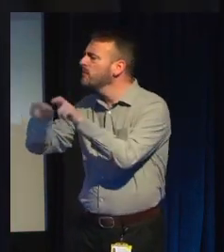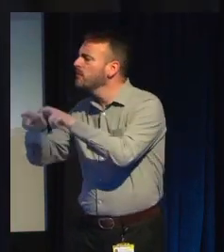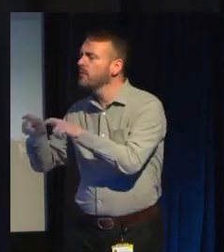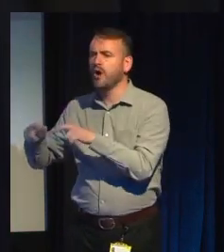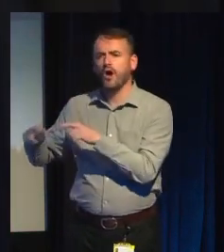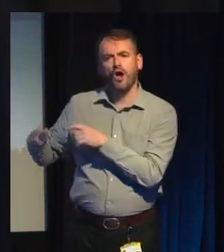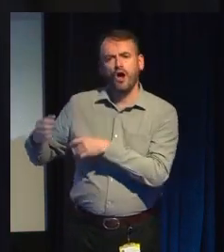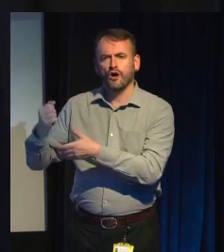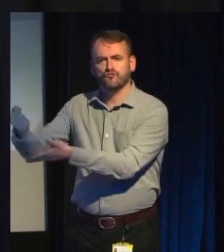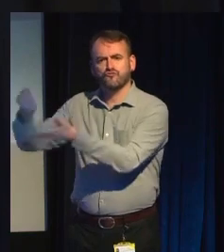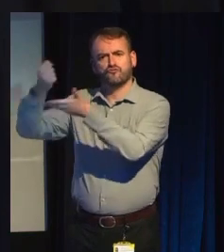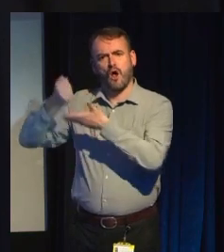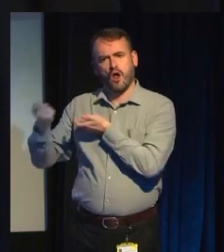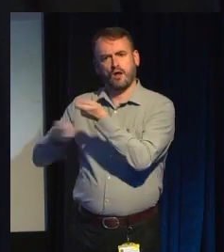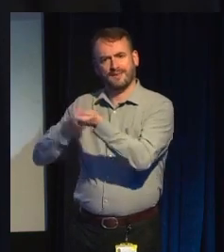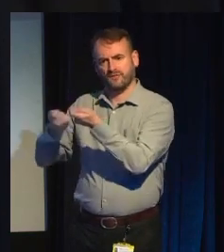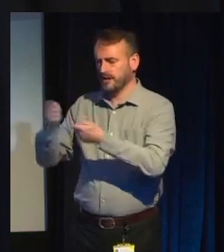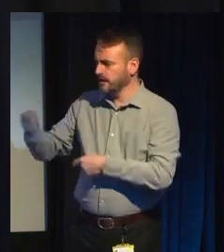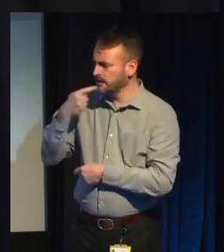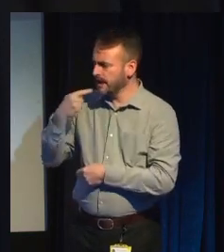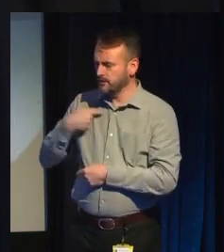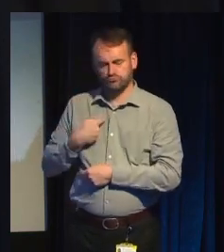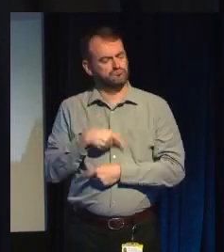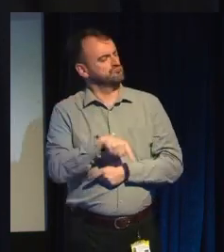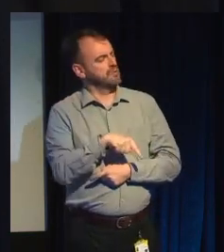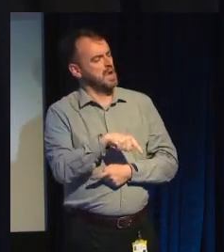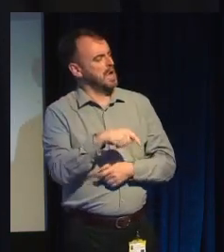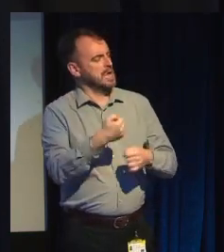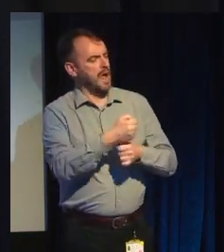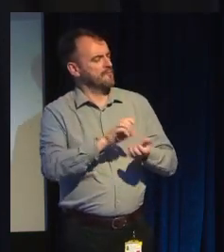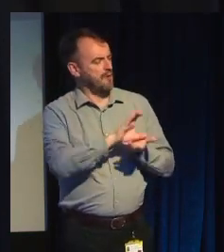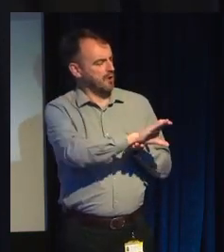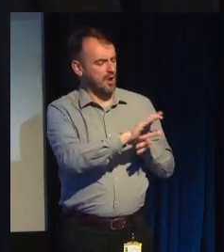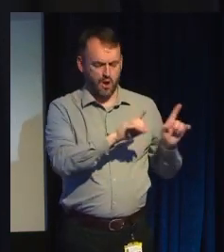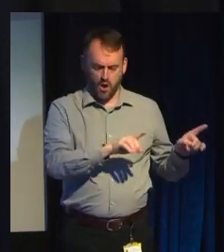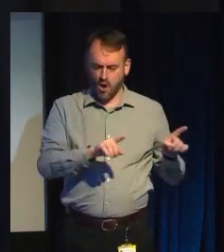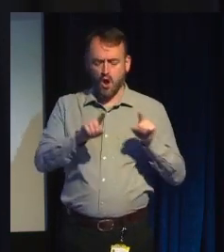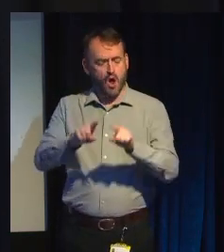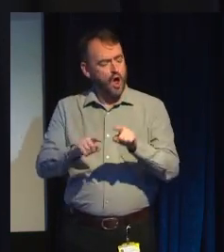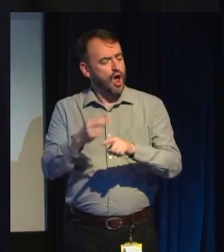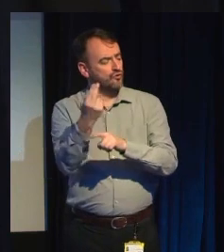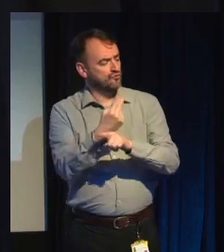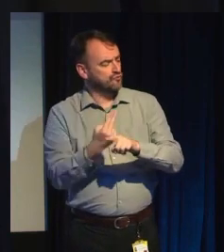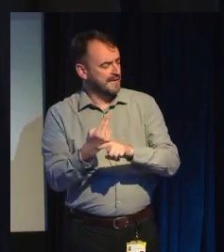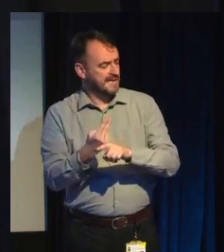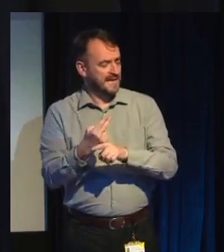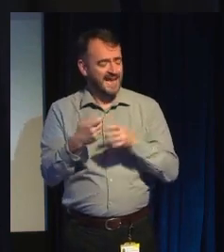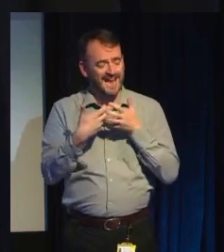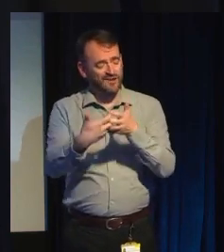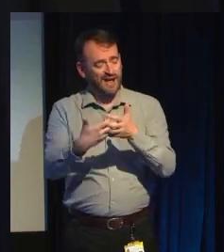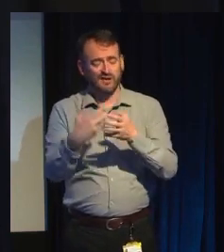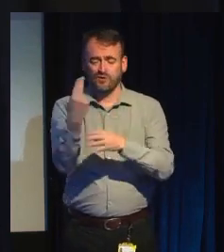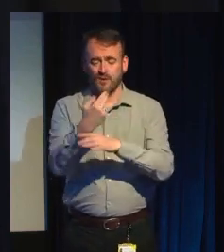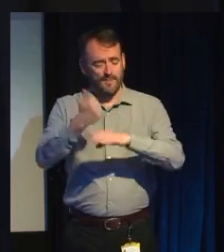told me, we don't fund games. We fund interactive screen-based art, for example. But I said,